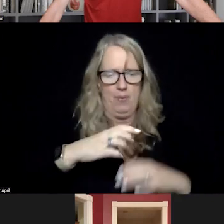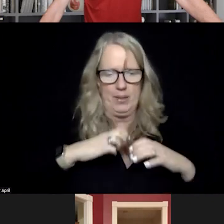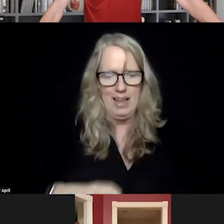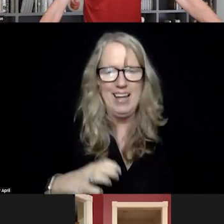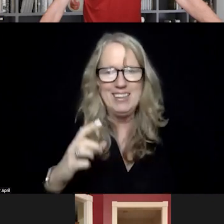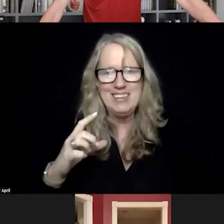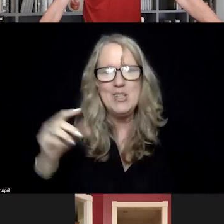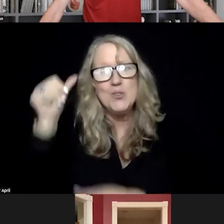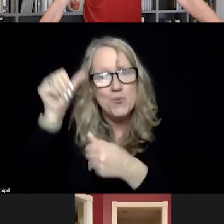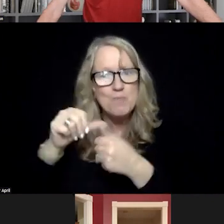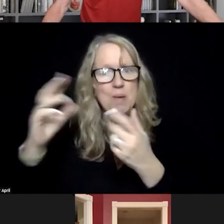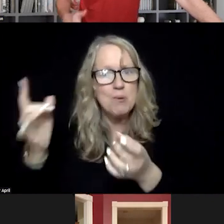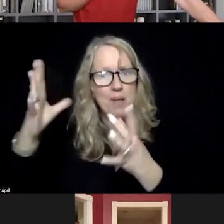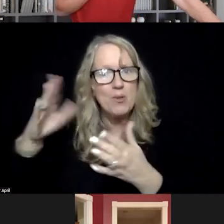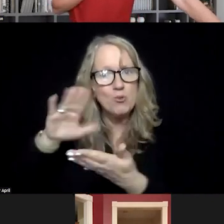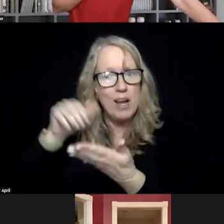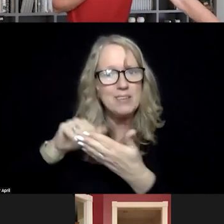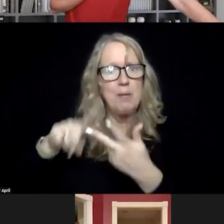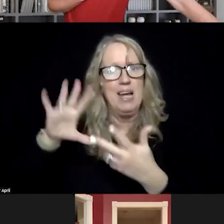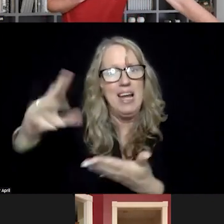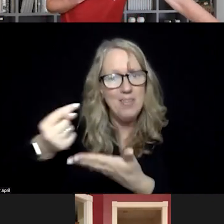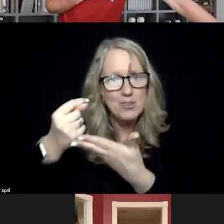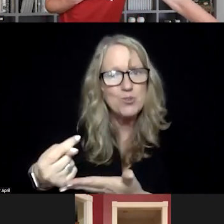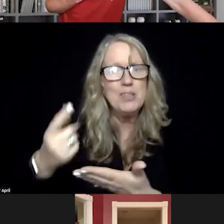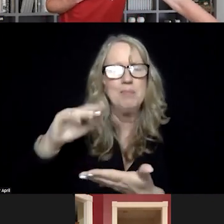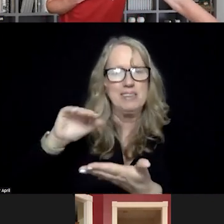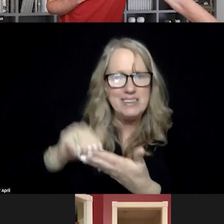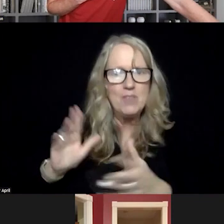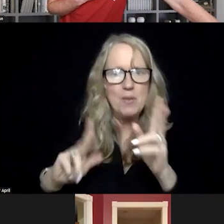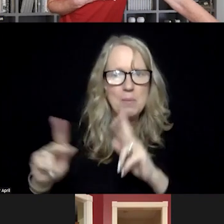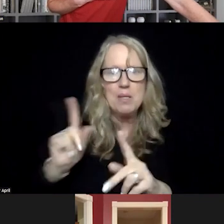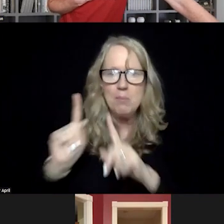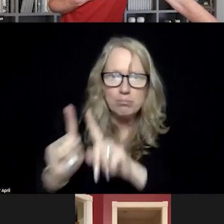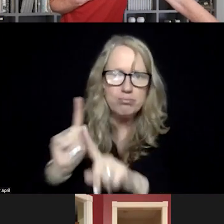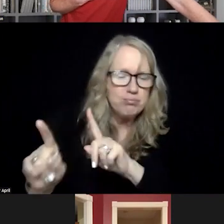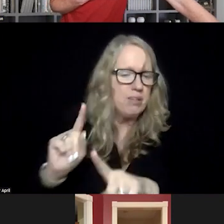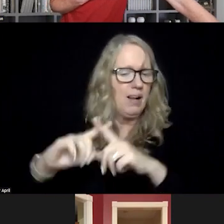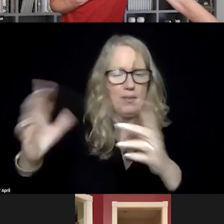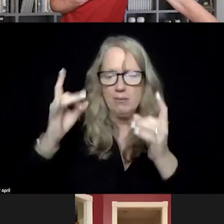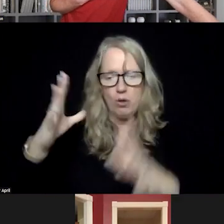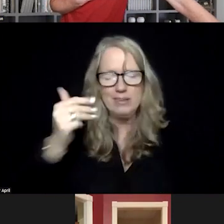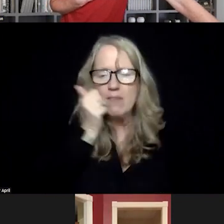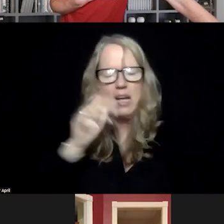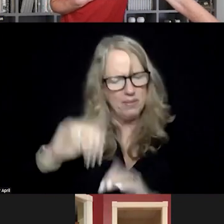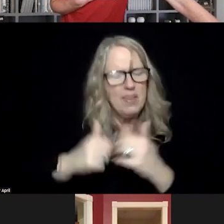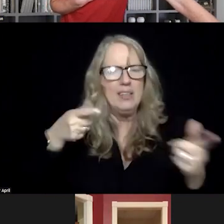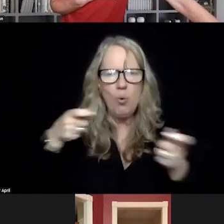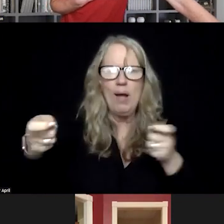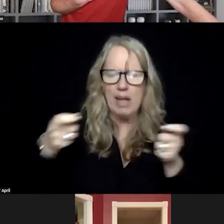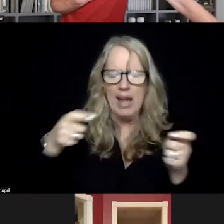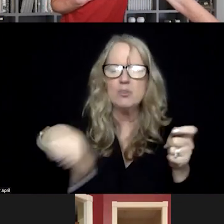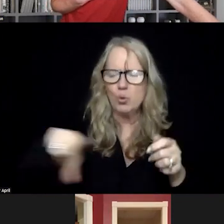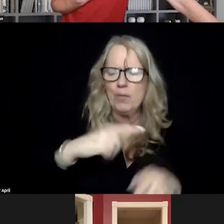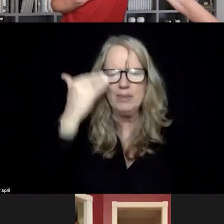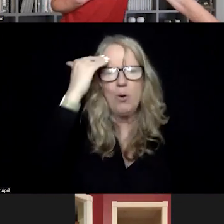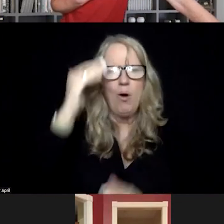don't forget about those crisis centers. Don't forget about those treatment centers who people walk through their door. They're in crisis every day. They know how to handle themselves. And so,